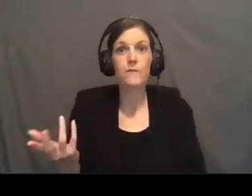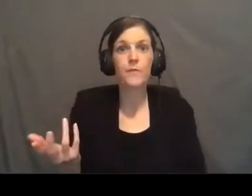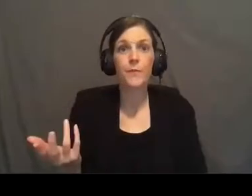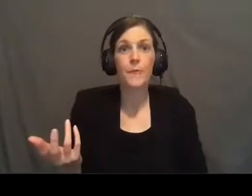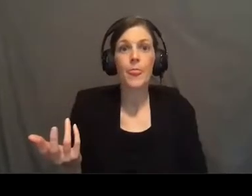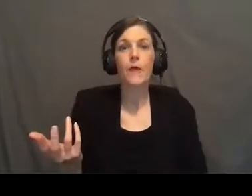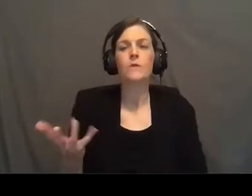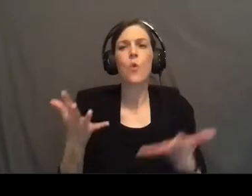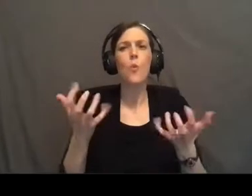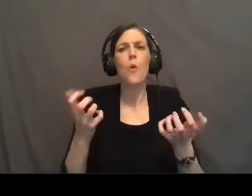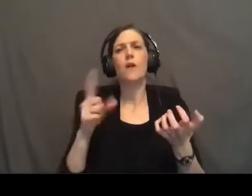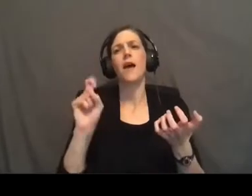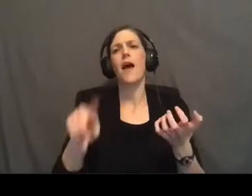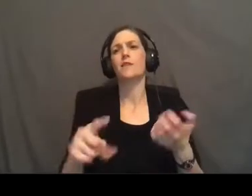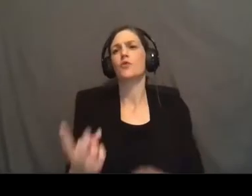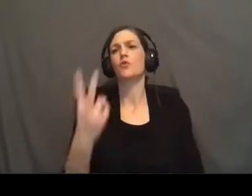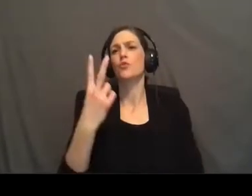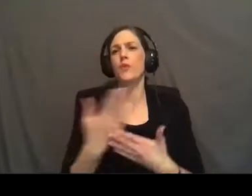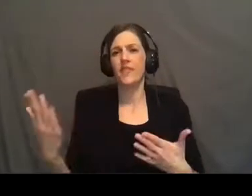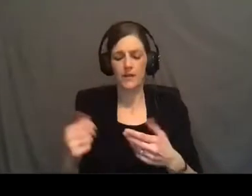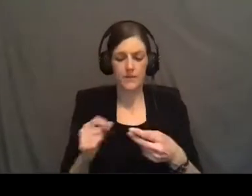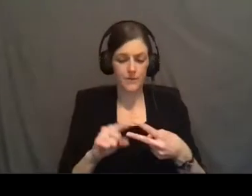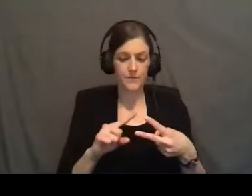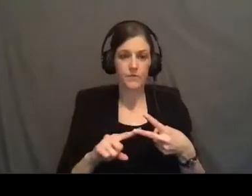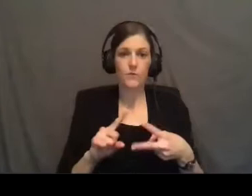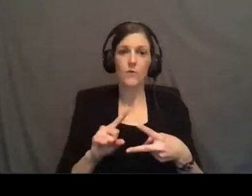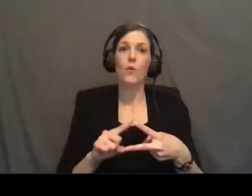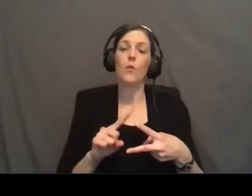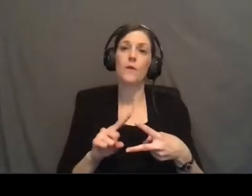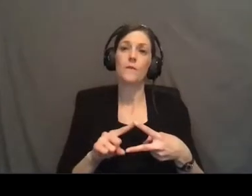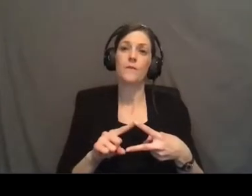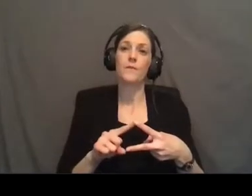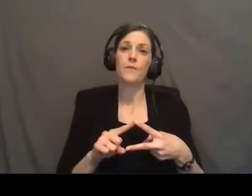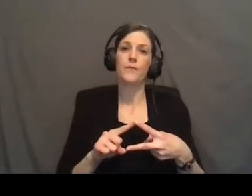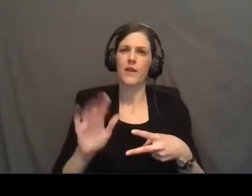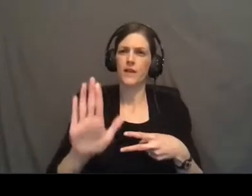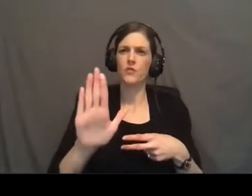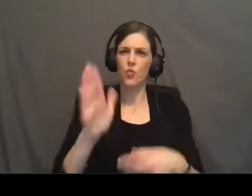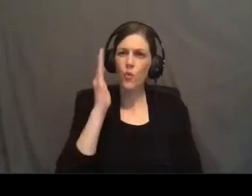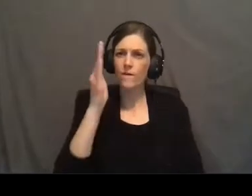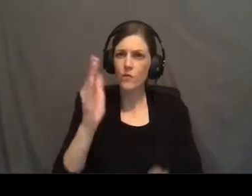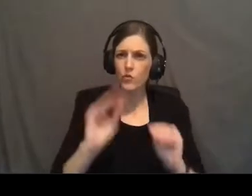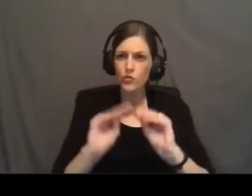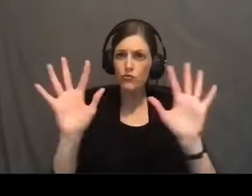so I want to ask two questions one is your future bright